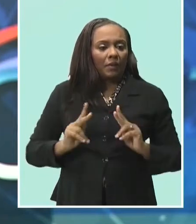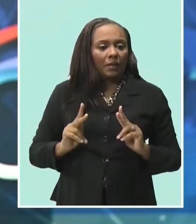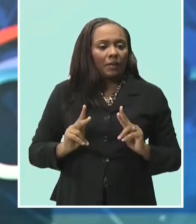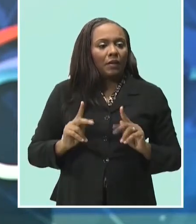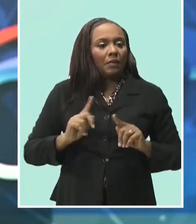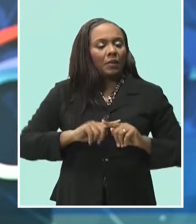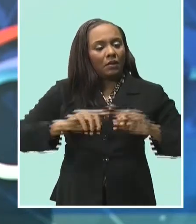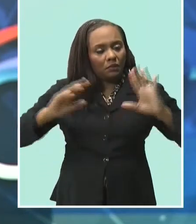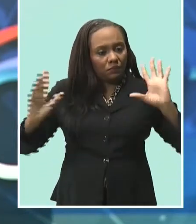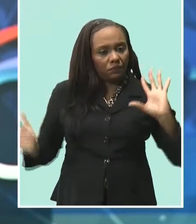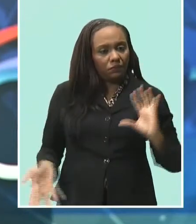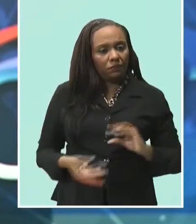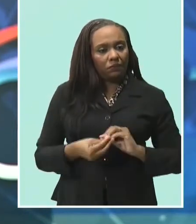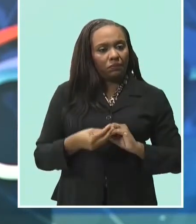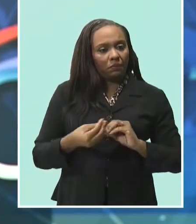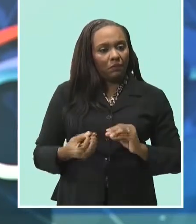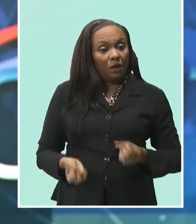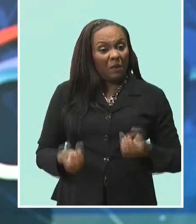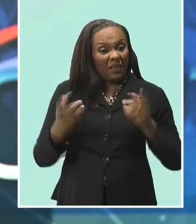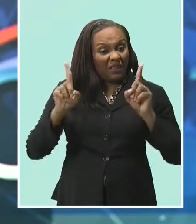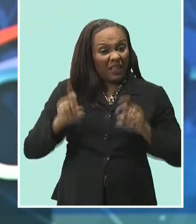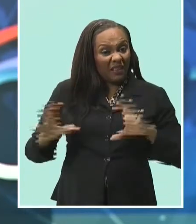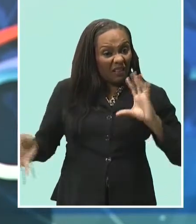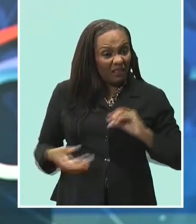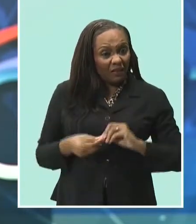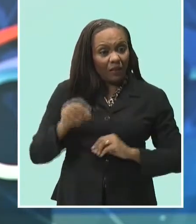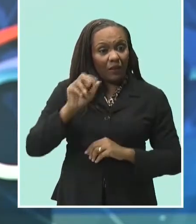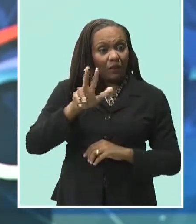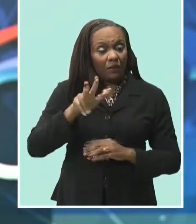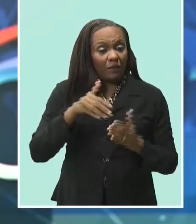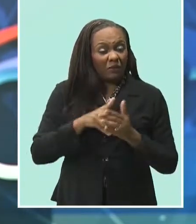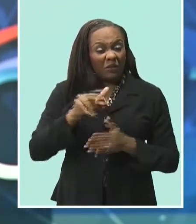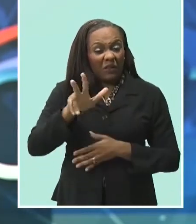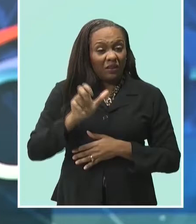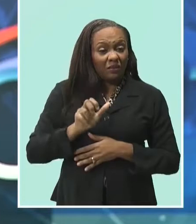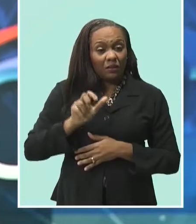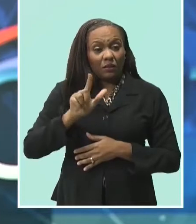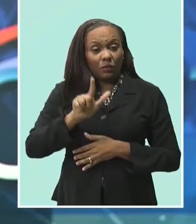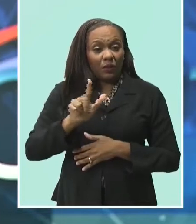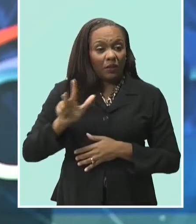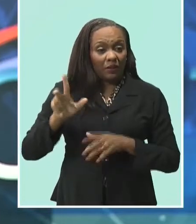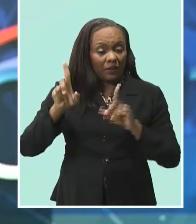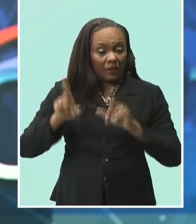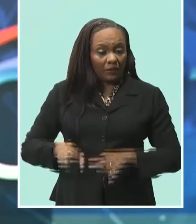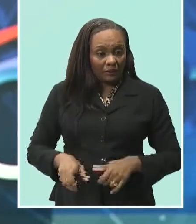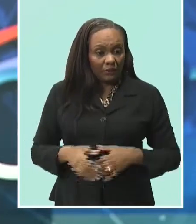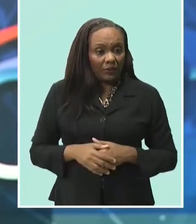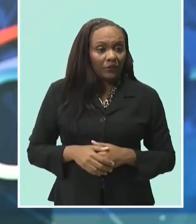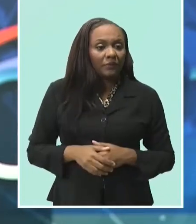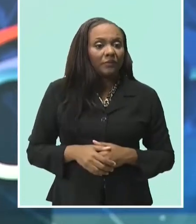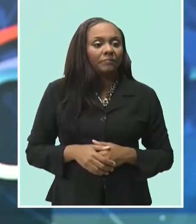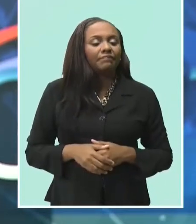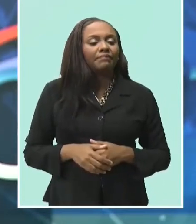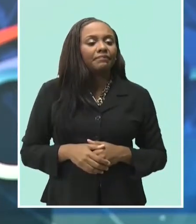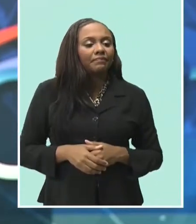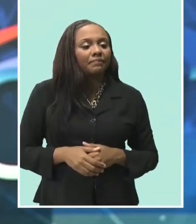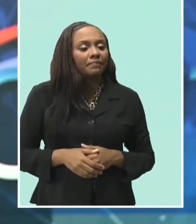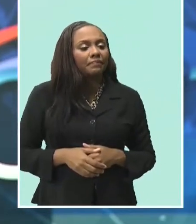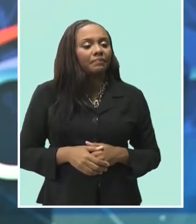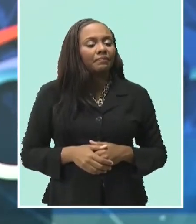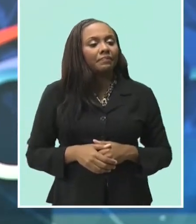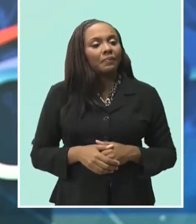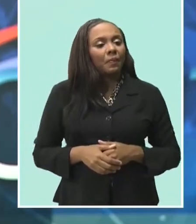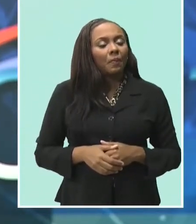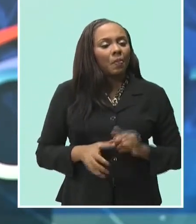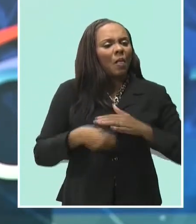date, 3,323 tests have completed. The COVID-19 pandemic is acting as a